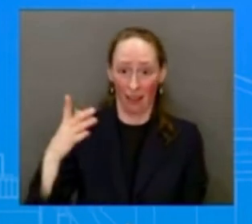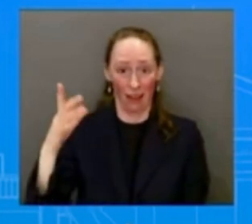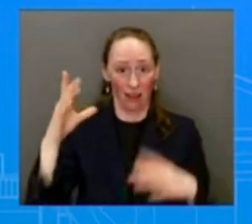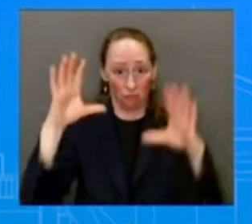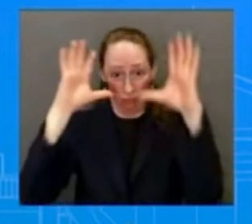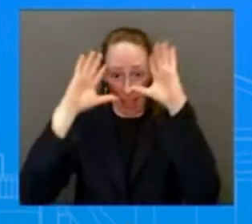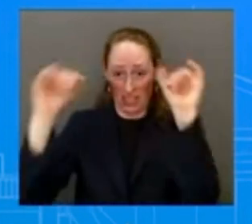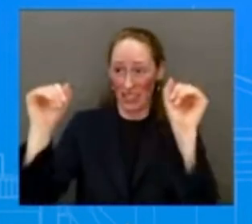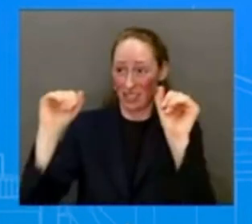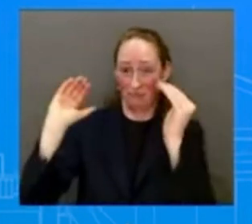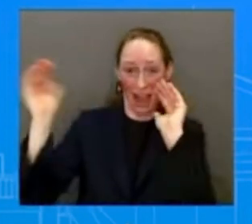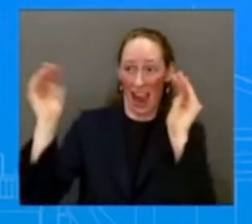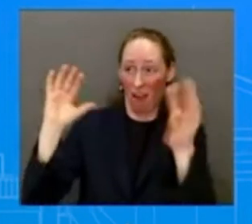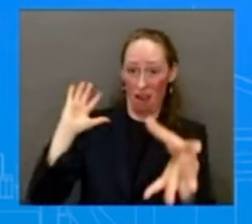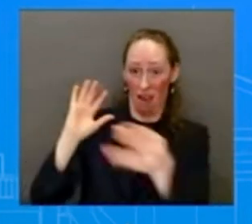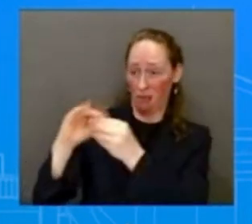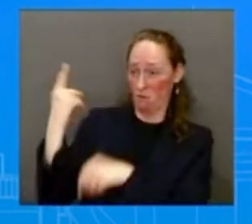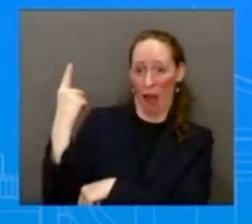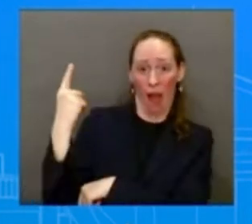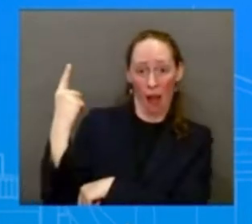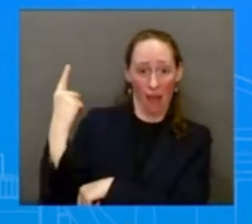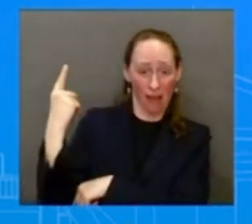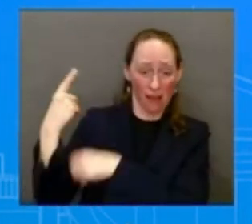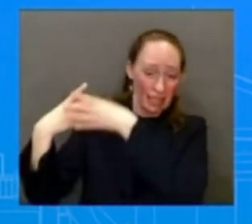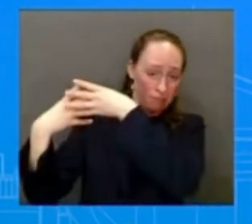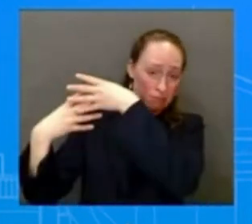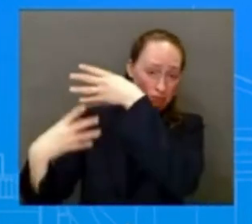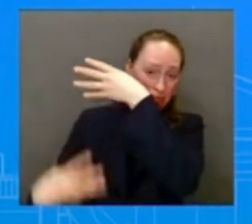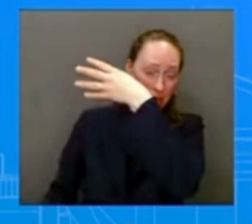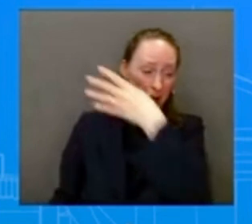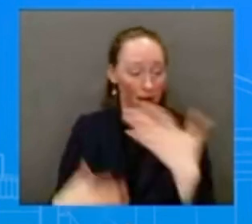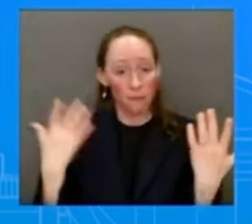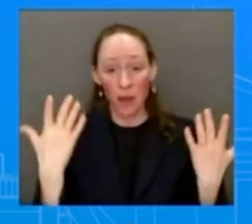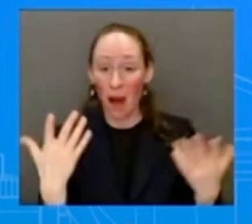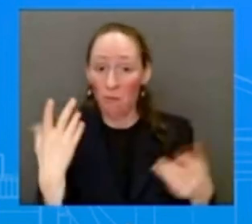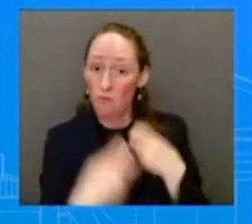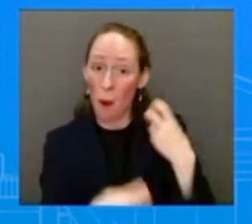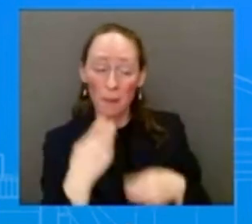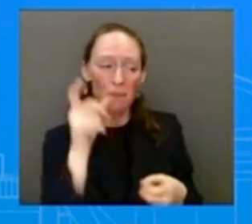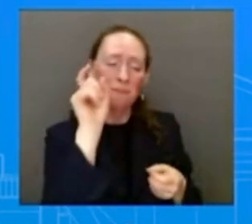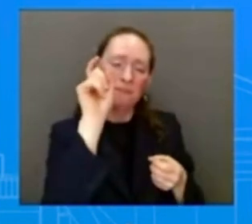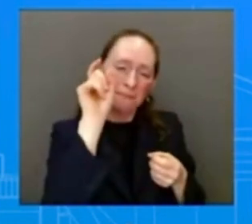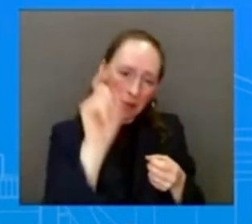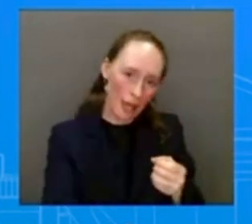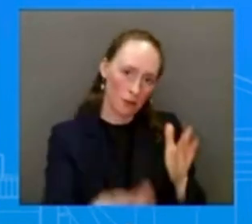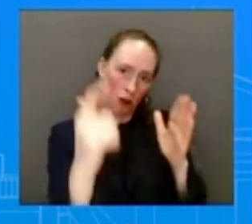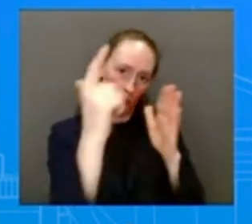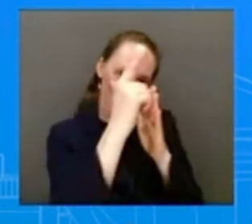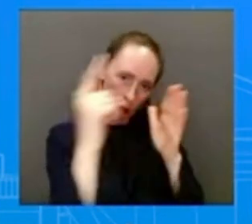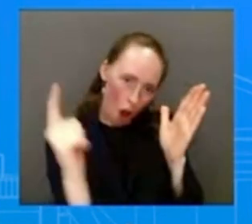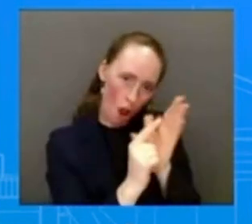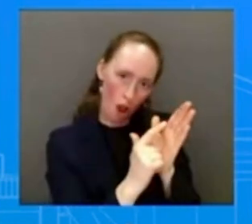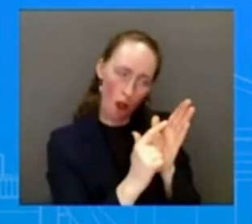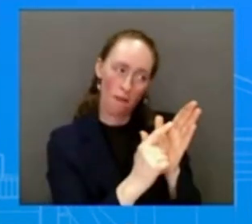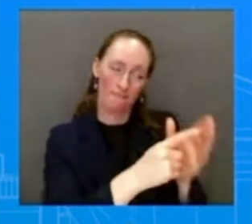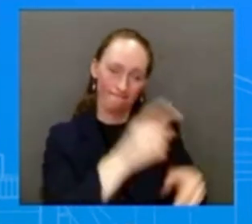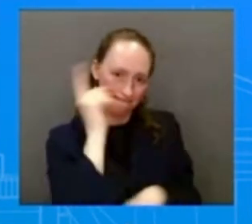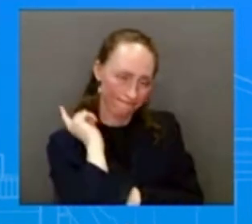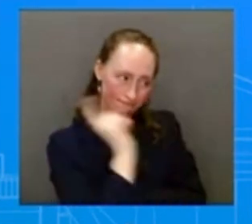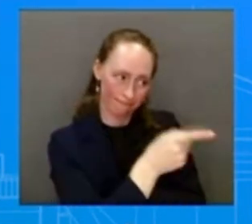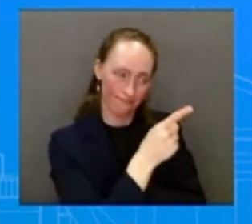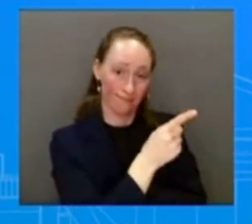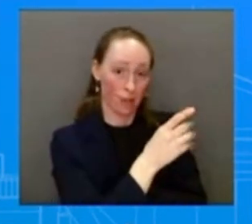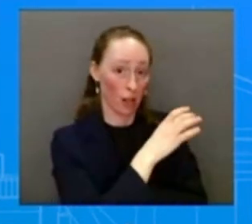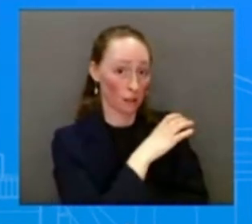But again, we need legislative action, and that has to come from Congress. The one other topic. Are U.S. regulators and is the